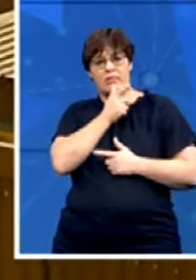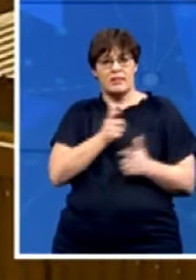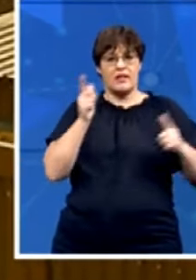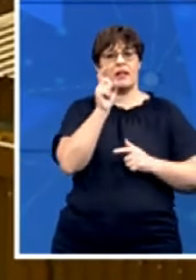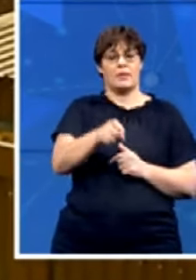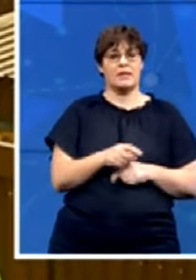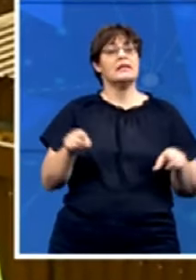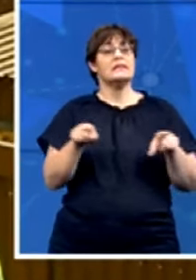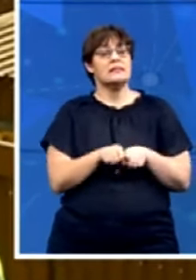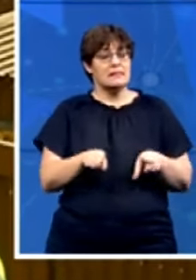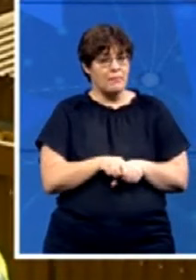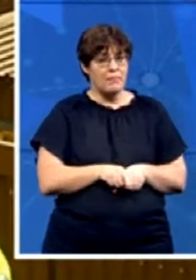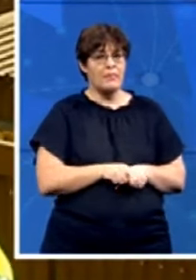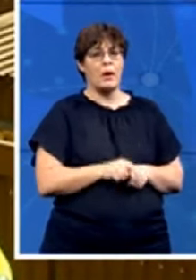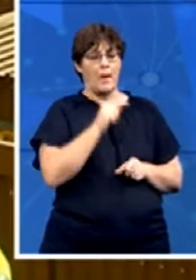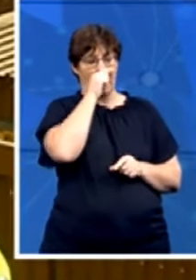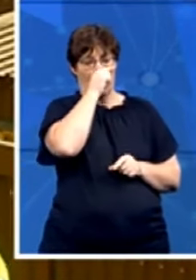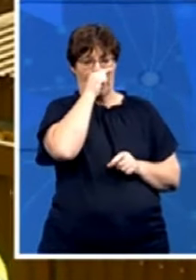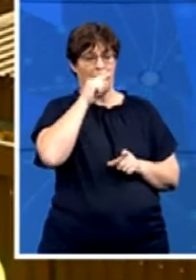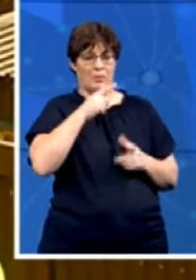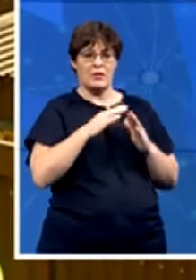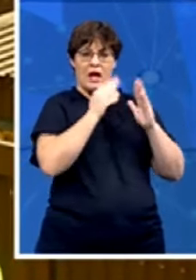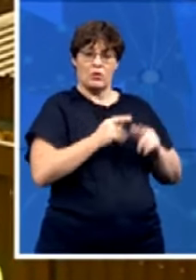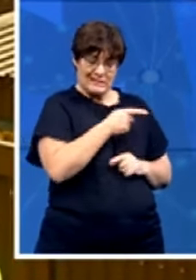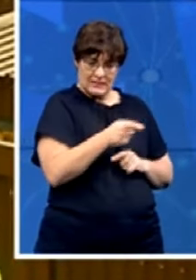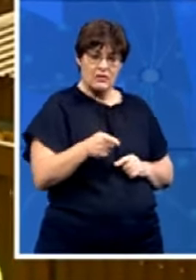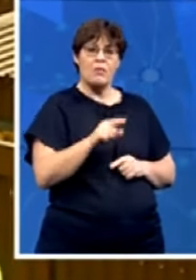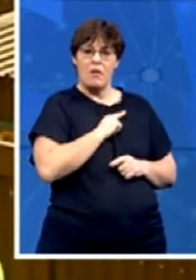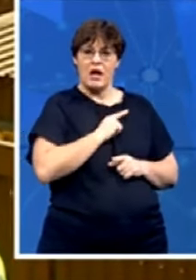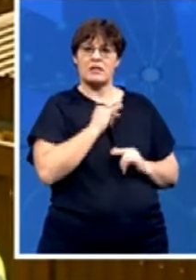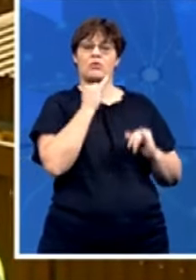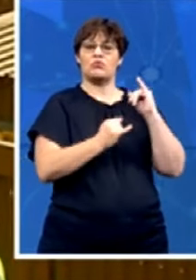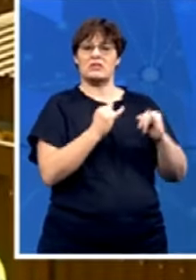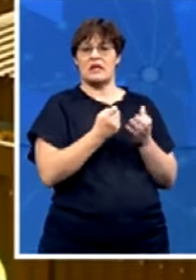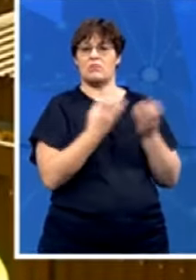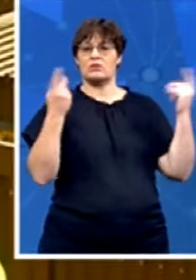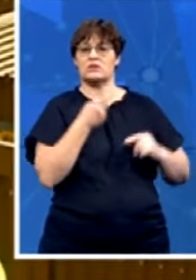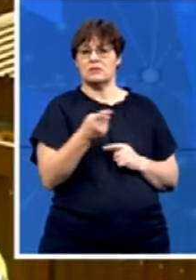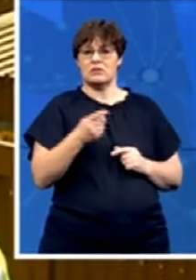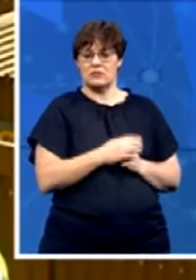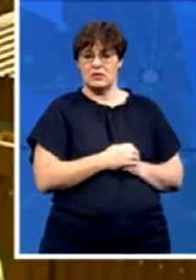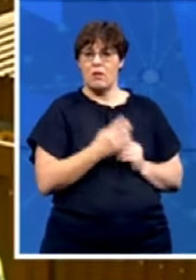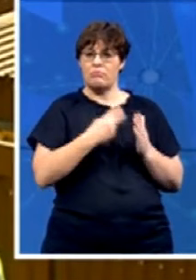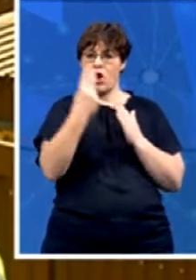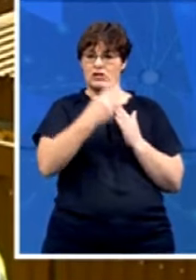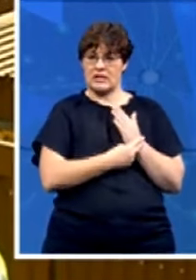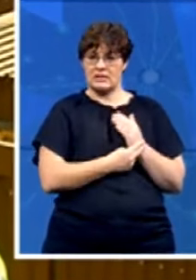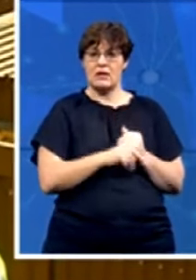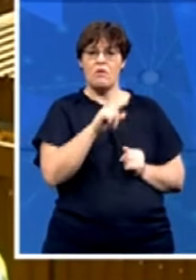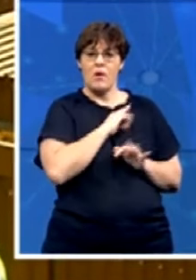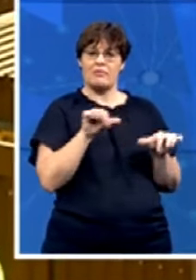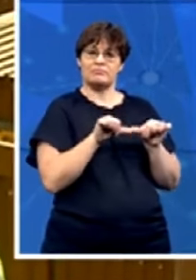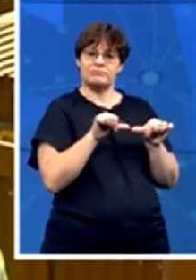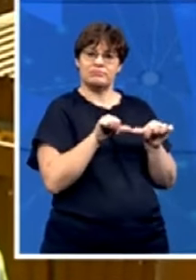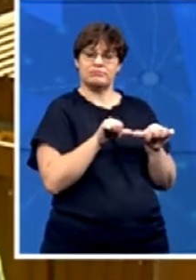housing we know following that widely criticized Dalana housing project estimated at 15 million rand we